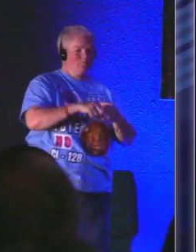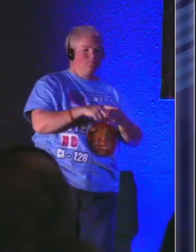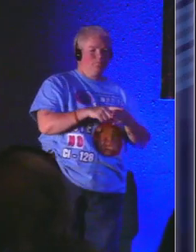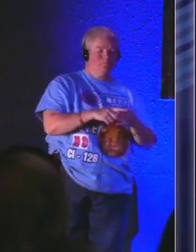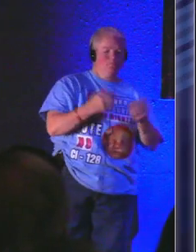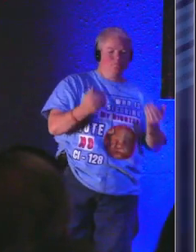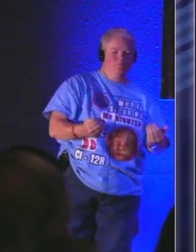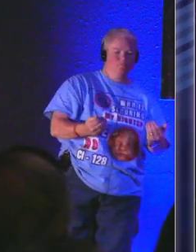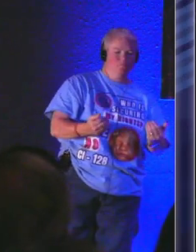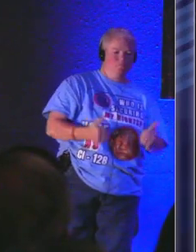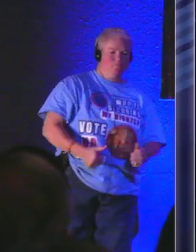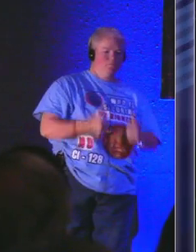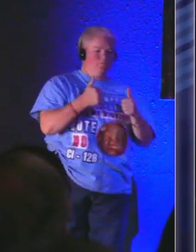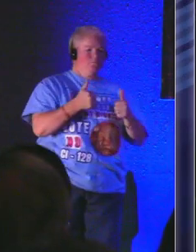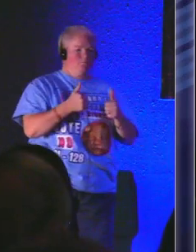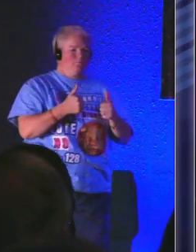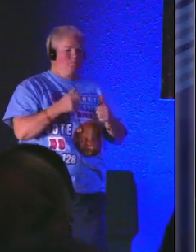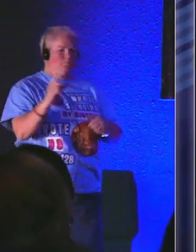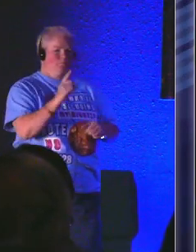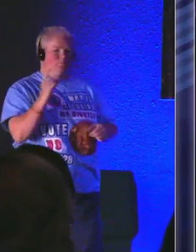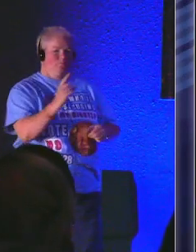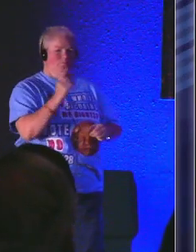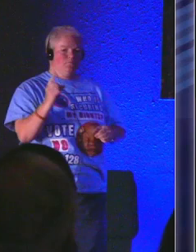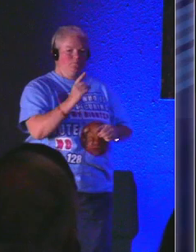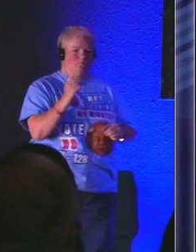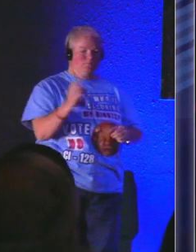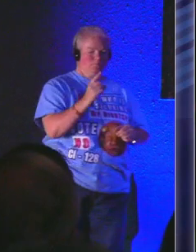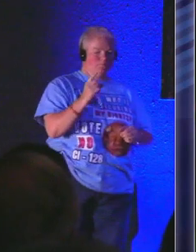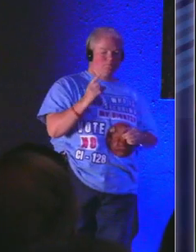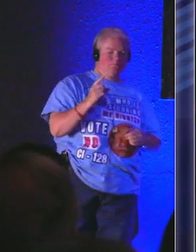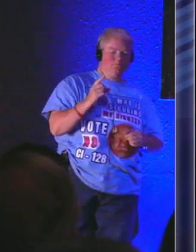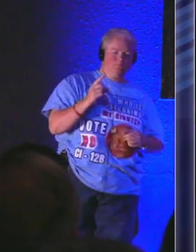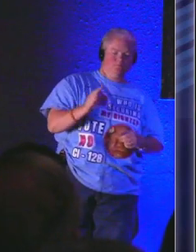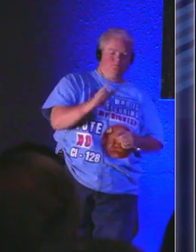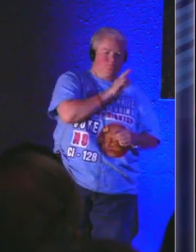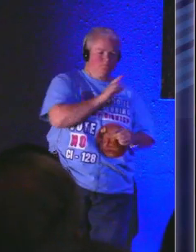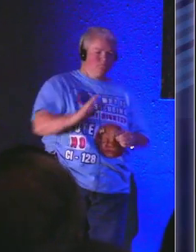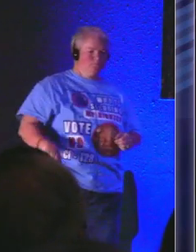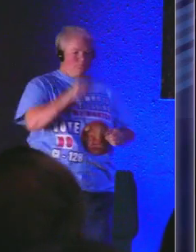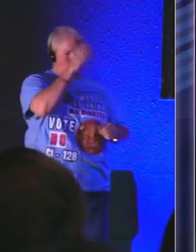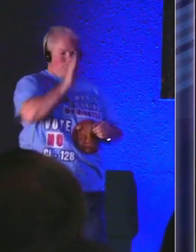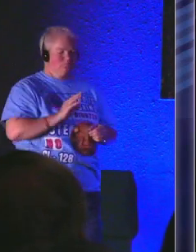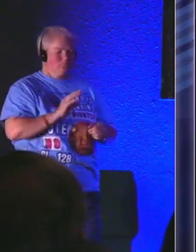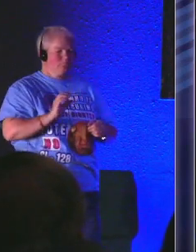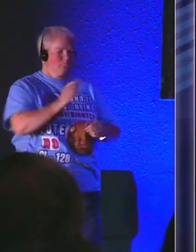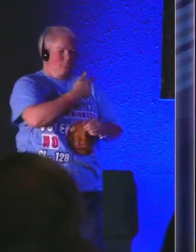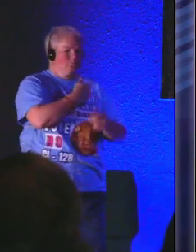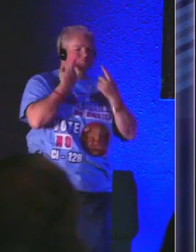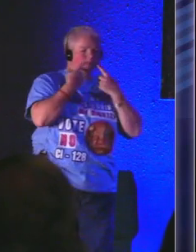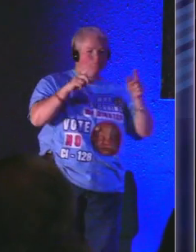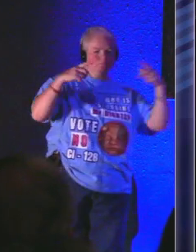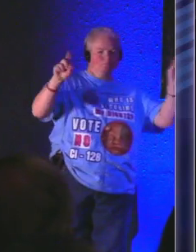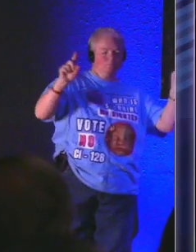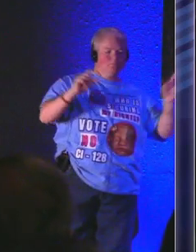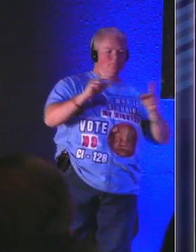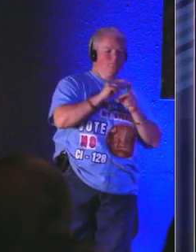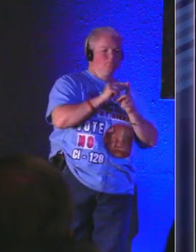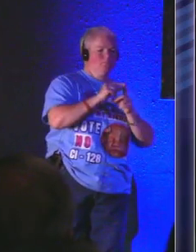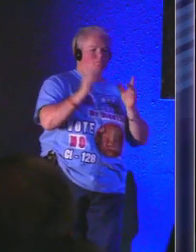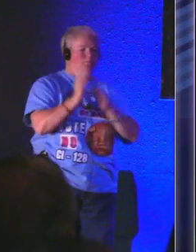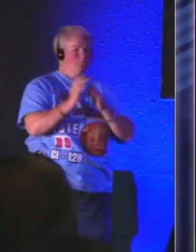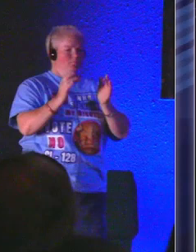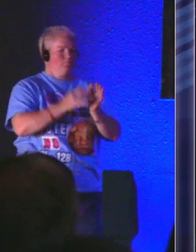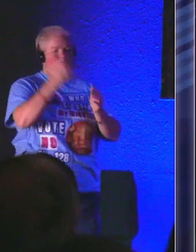now do I dwell with the Lord but forever more Lord God we proclaim these words Jesus